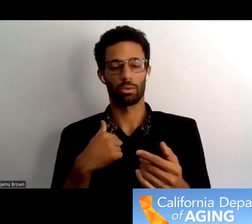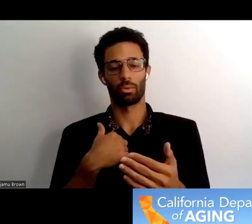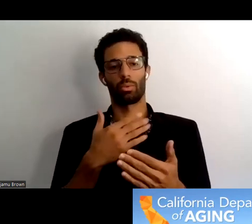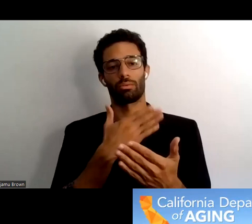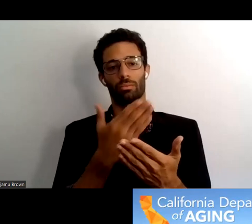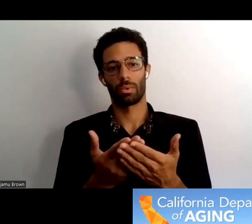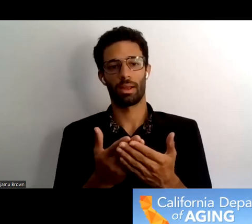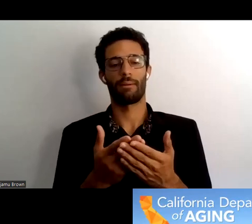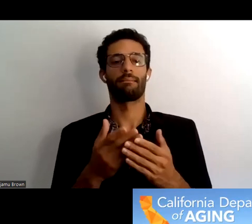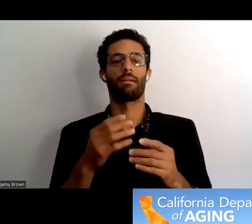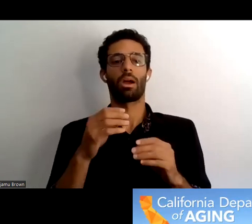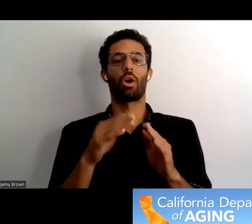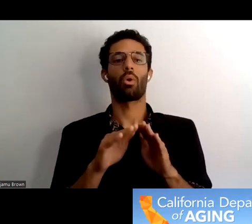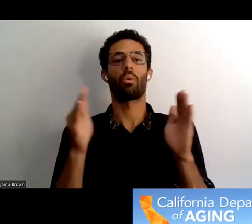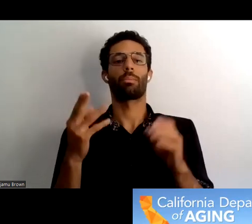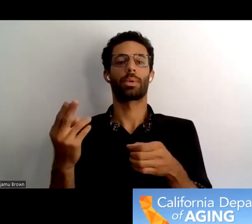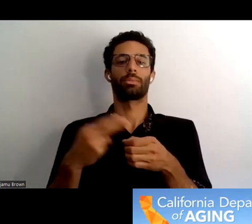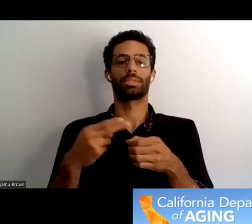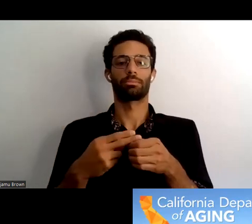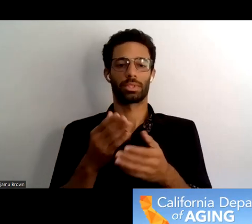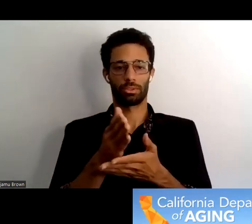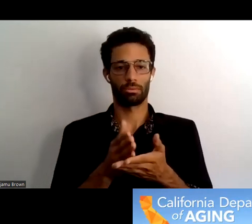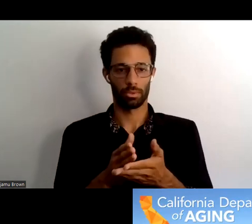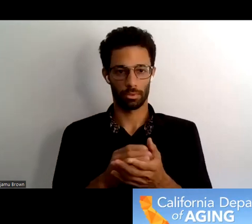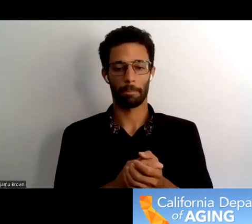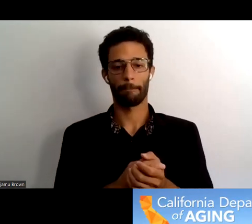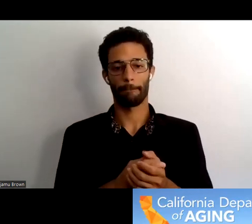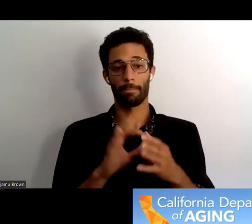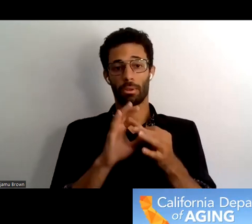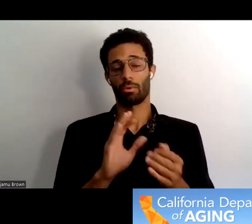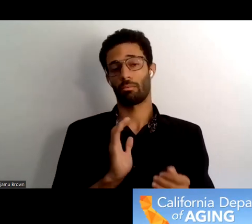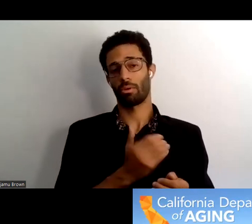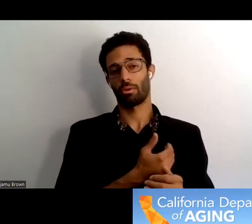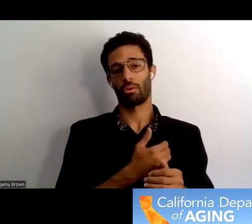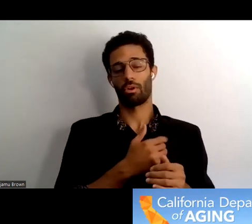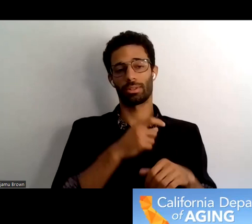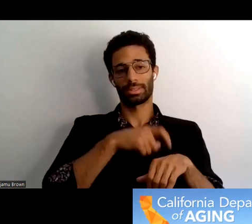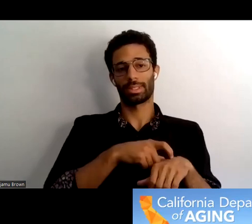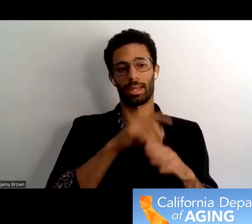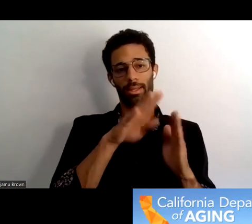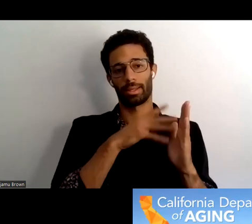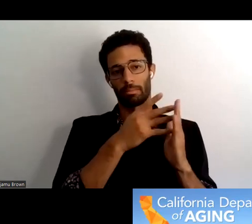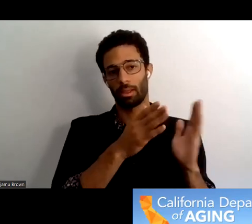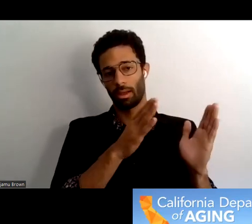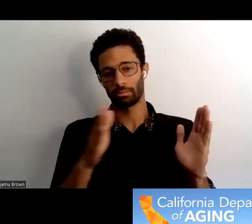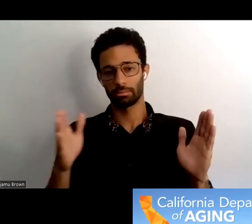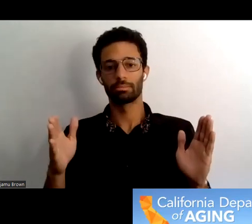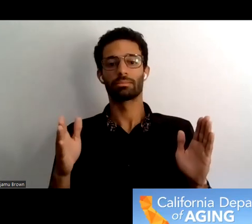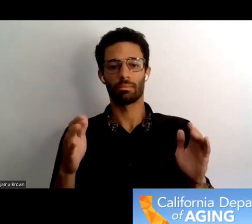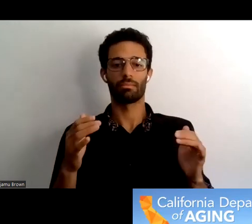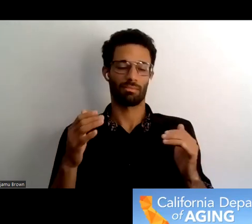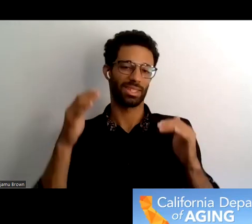participation and um according to our timeline regarding open participation of the survey that is